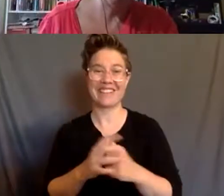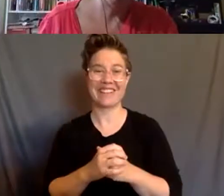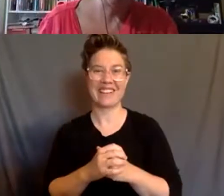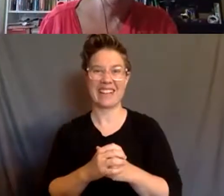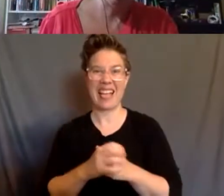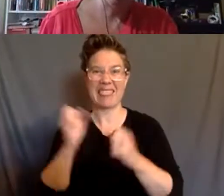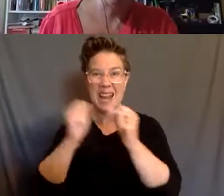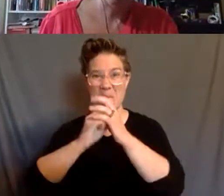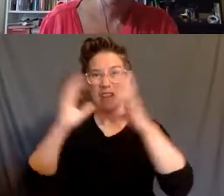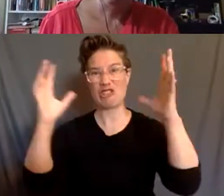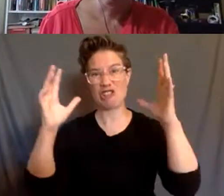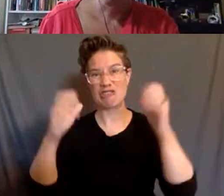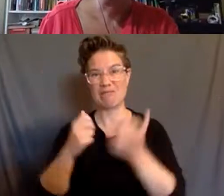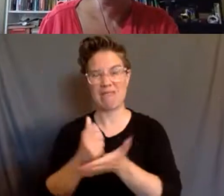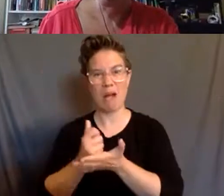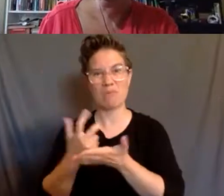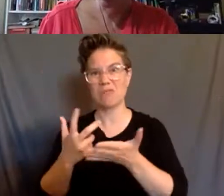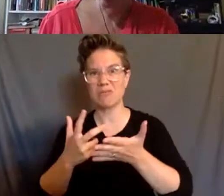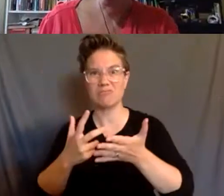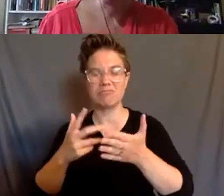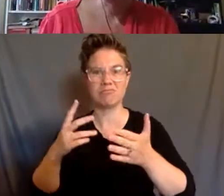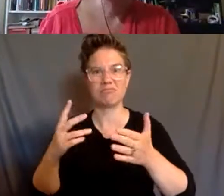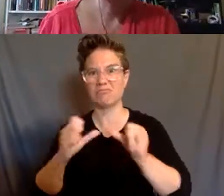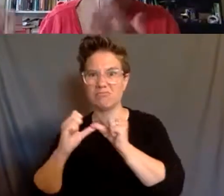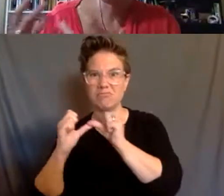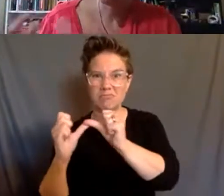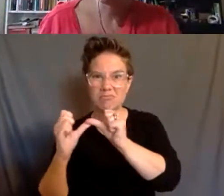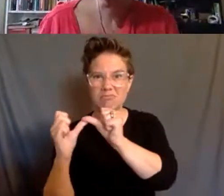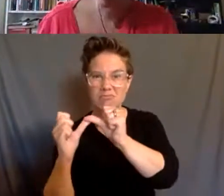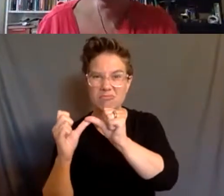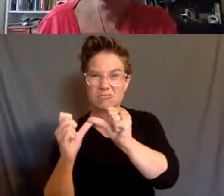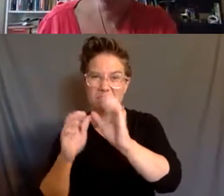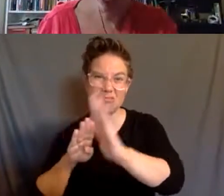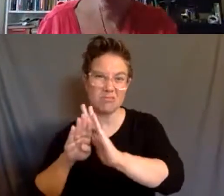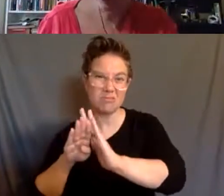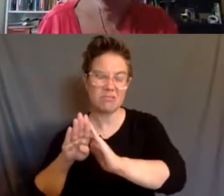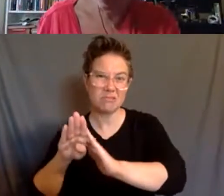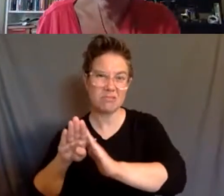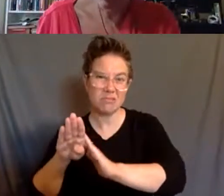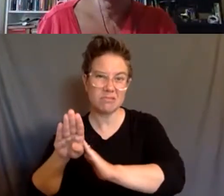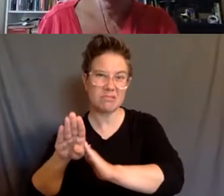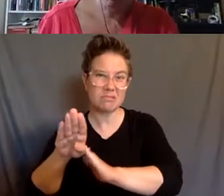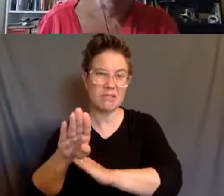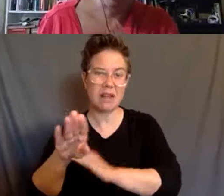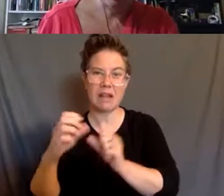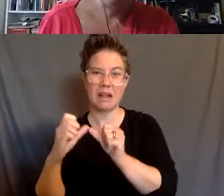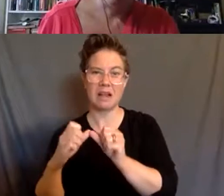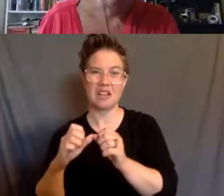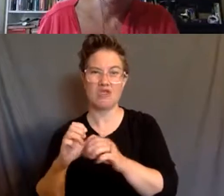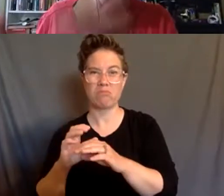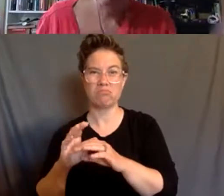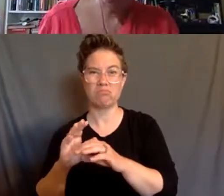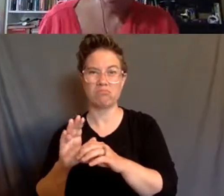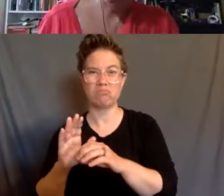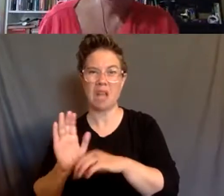for a particular horizon of thought. Just to give one example.